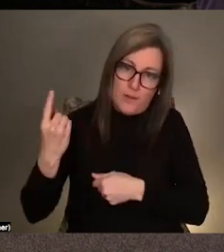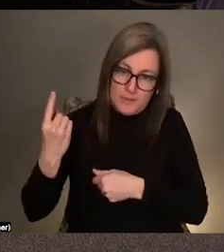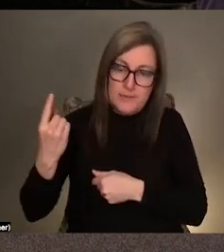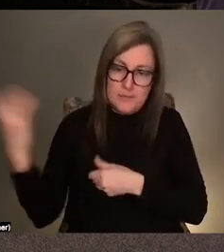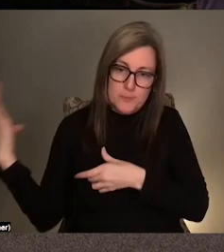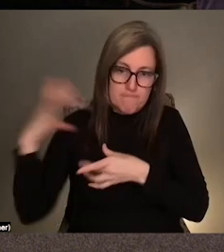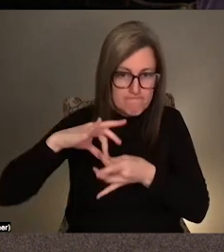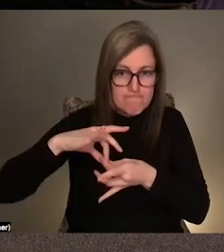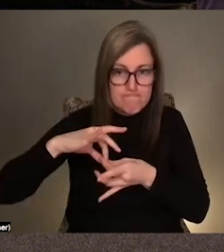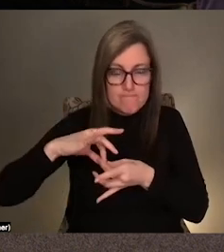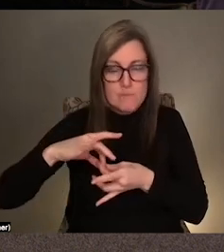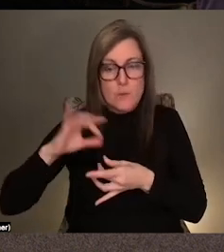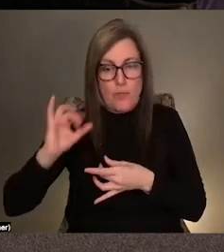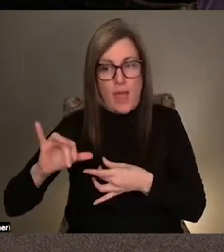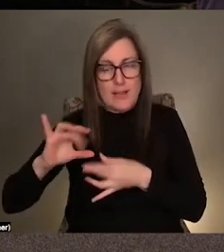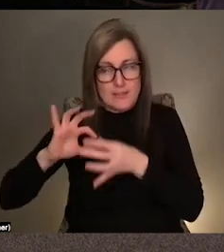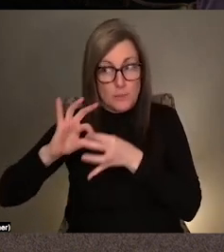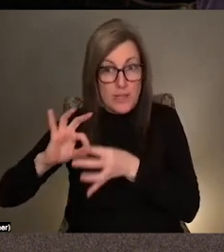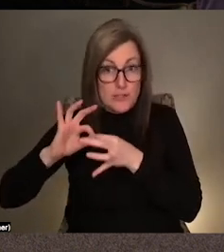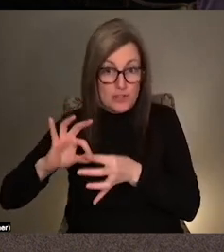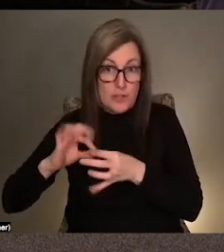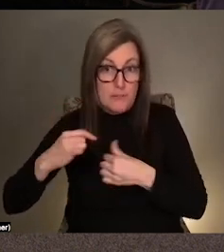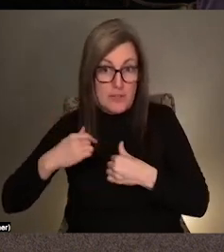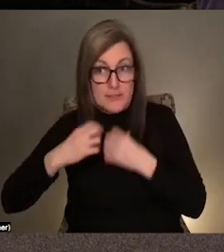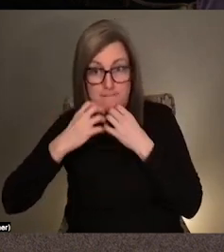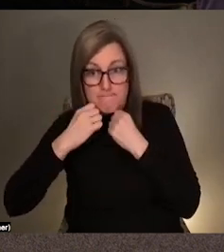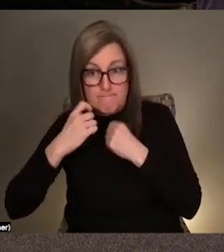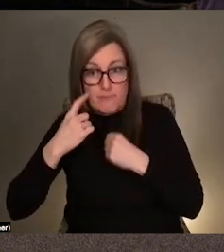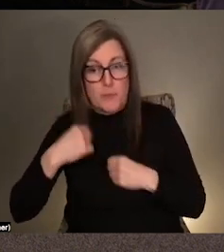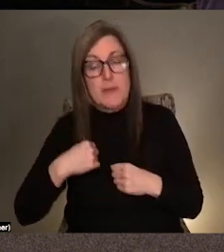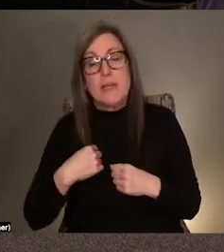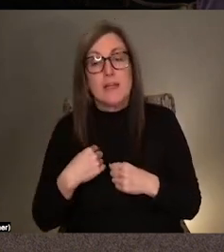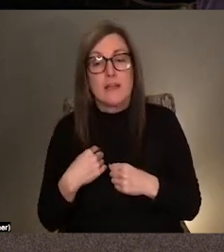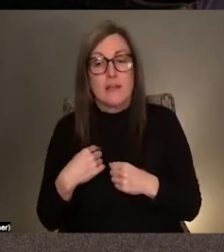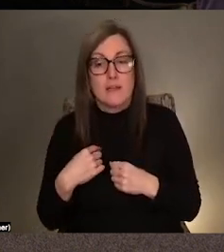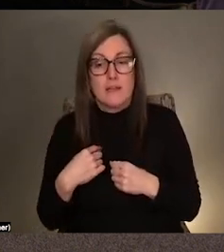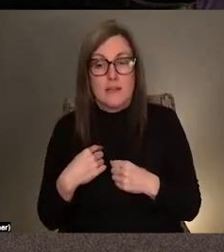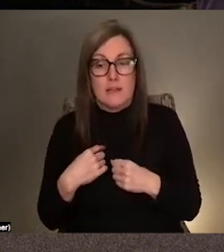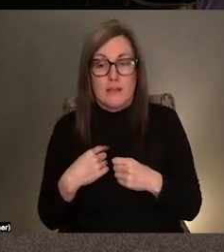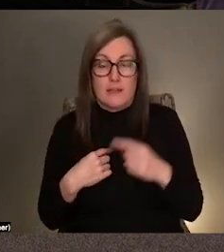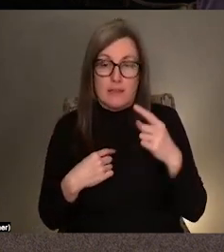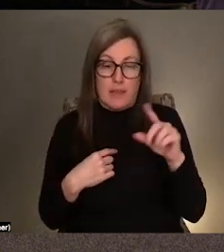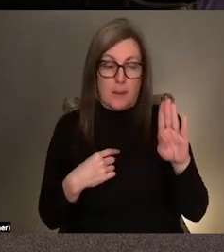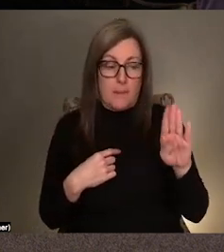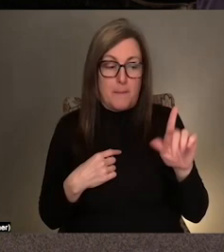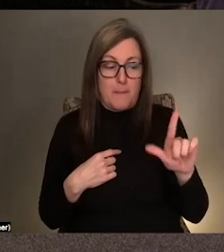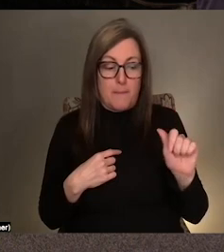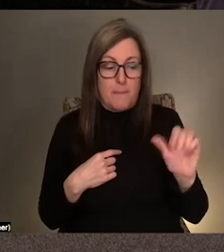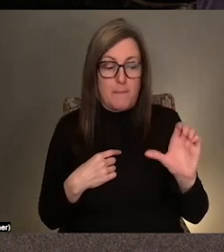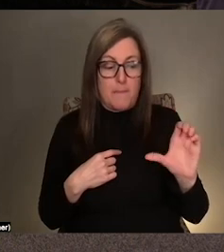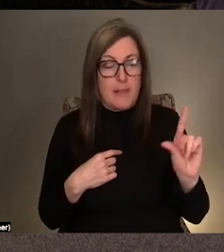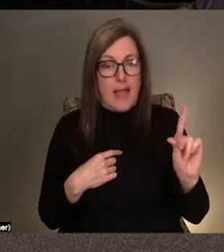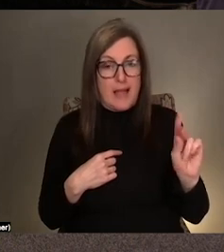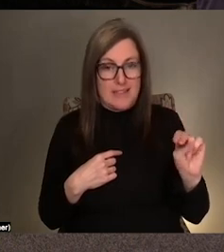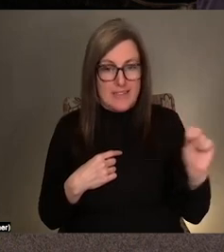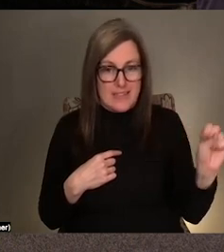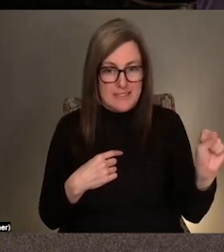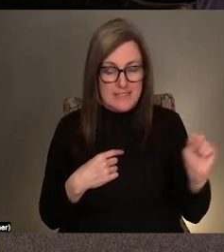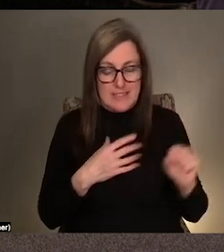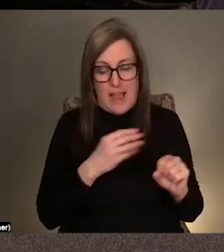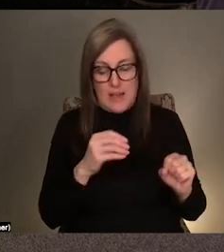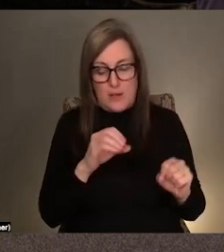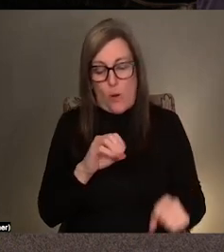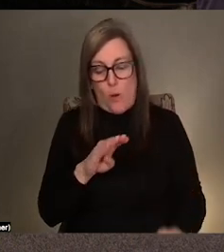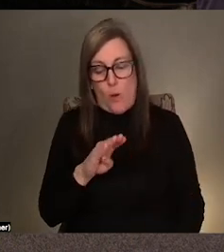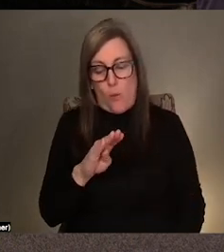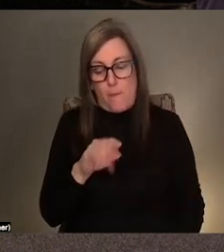relationship I'm sort of interested in is like the relationship between blackness and opacity and then opacity and access. And